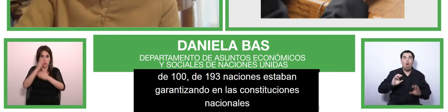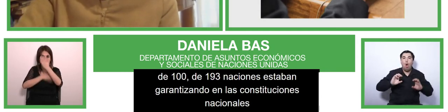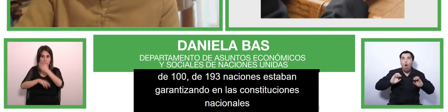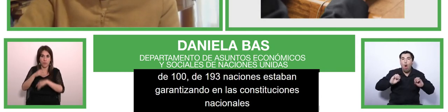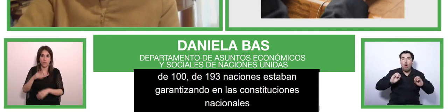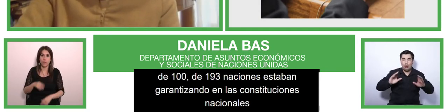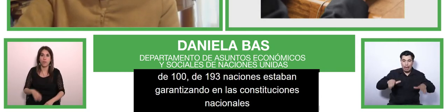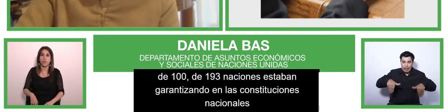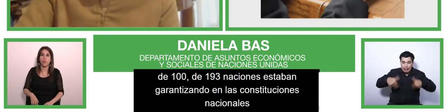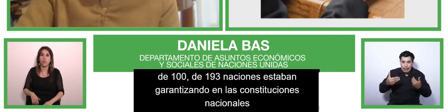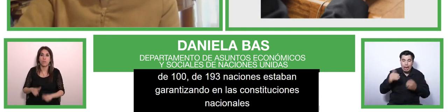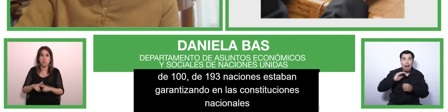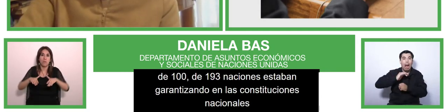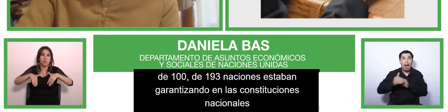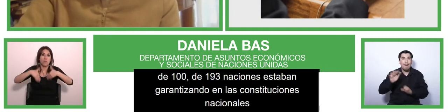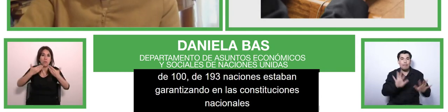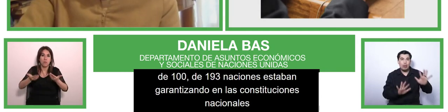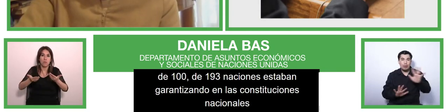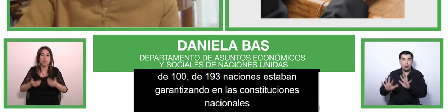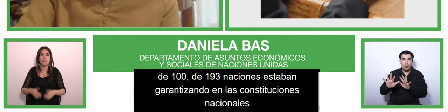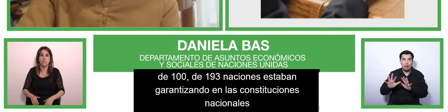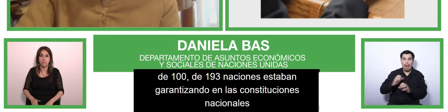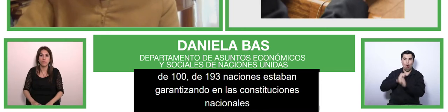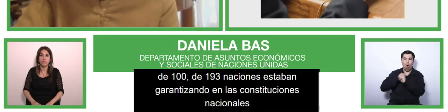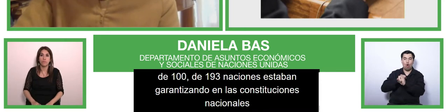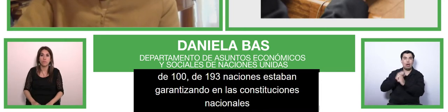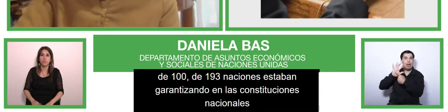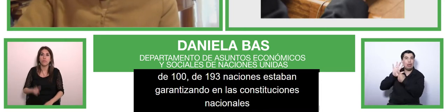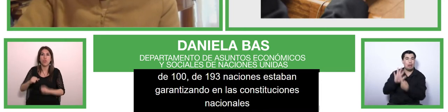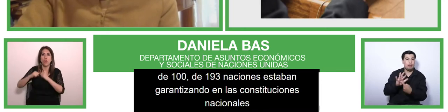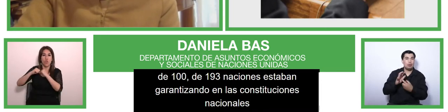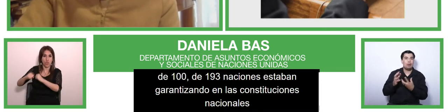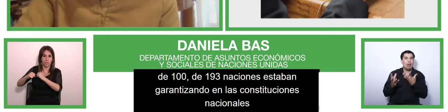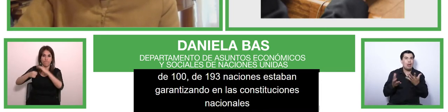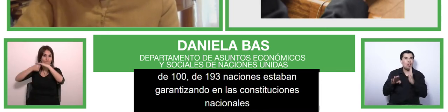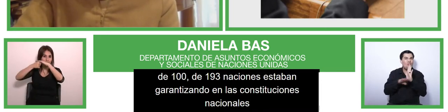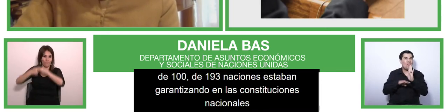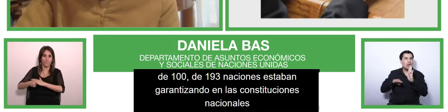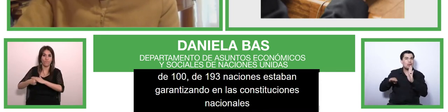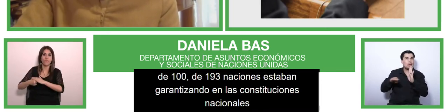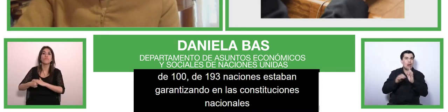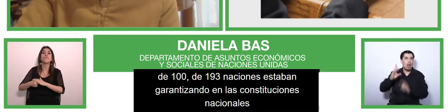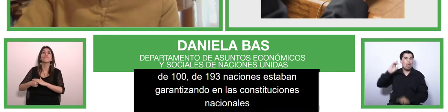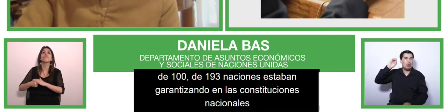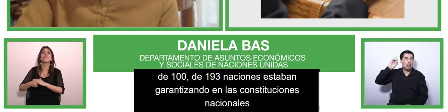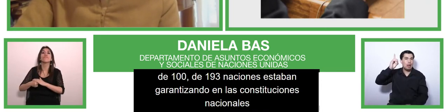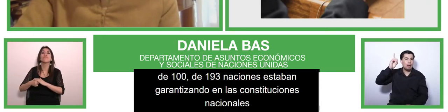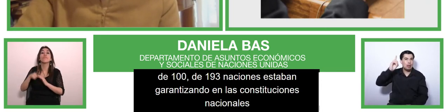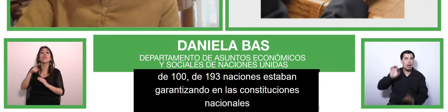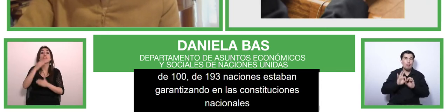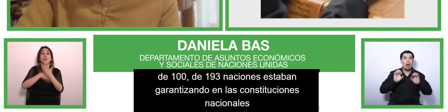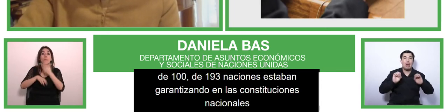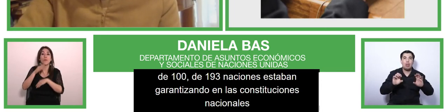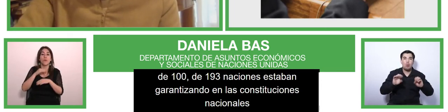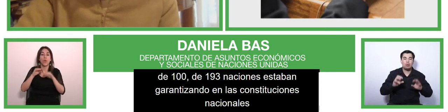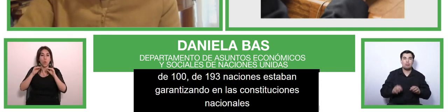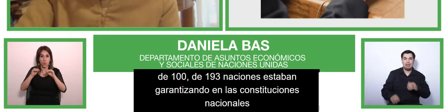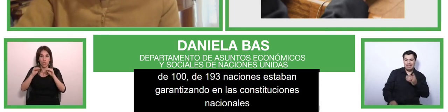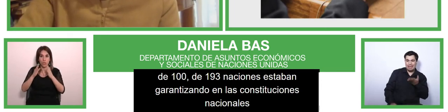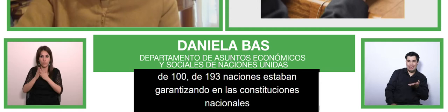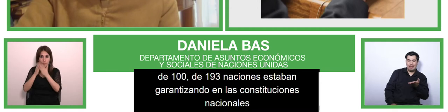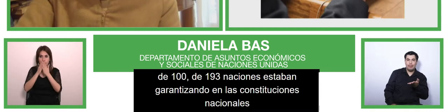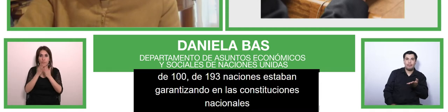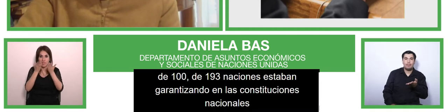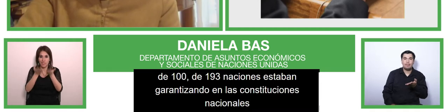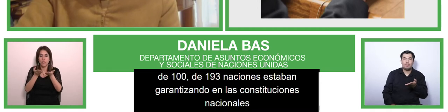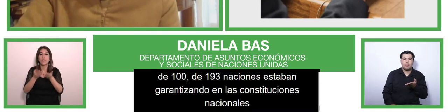discrimination based on disability in education and yet in in 44 percent of